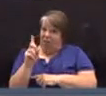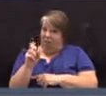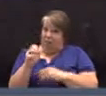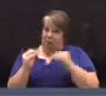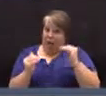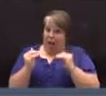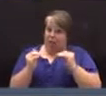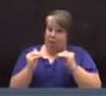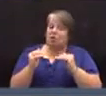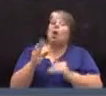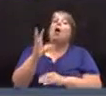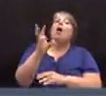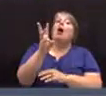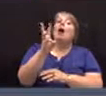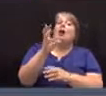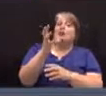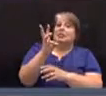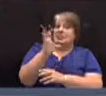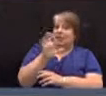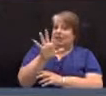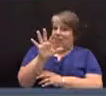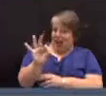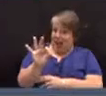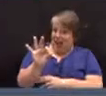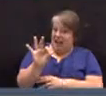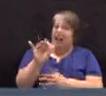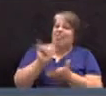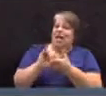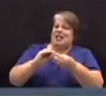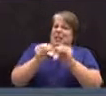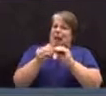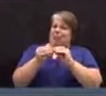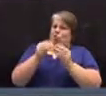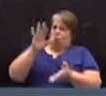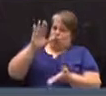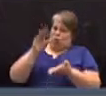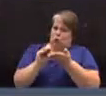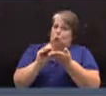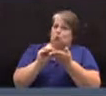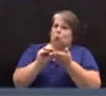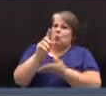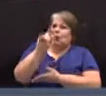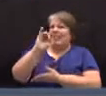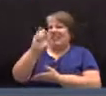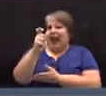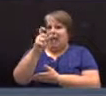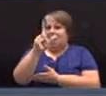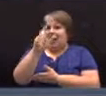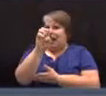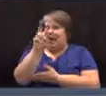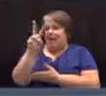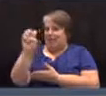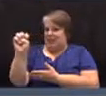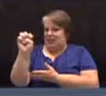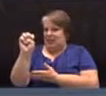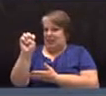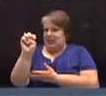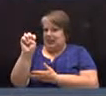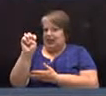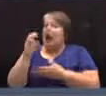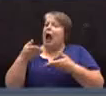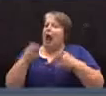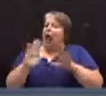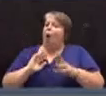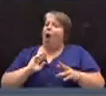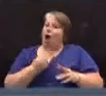,759, and that's the number used to reduce the tax levy, allowing us to establish the numbers in